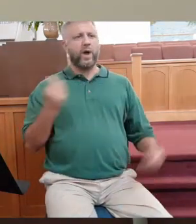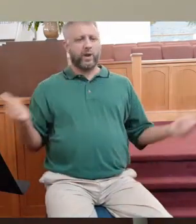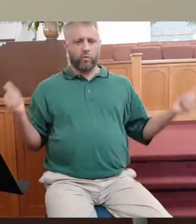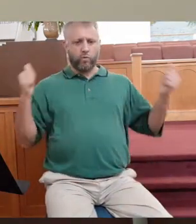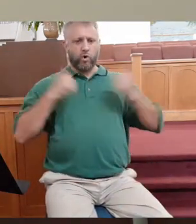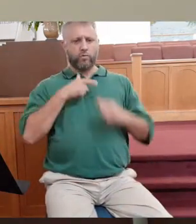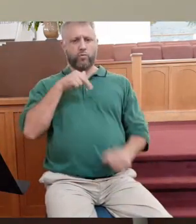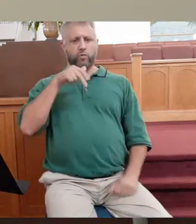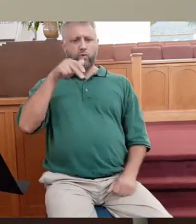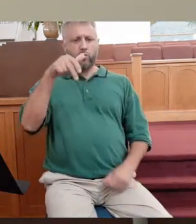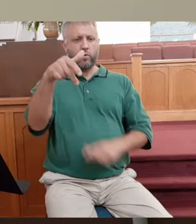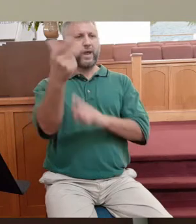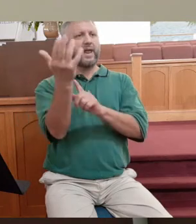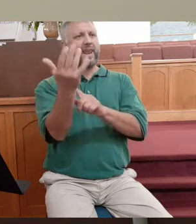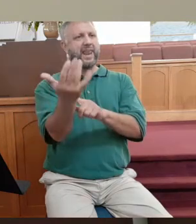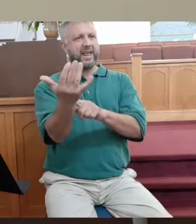candles.